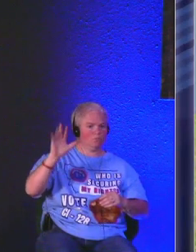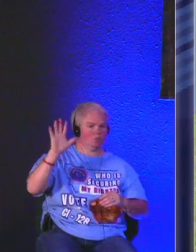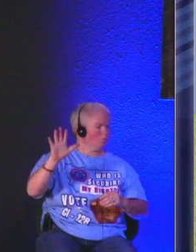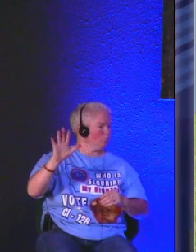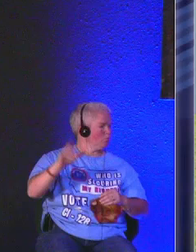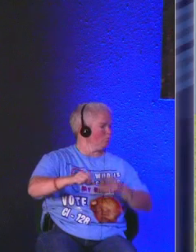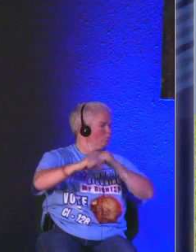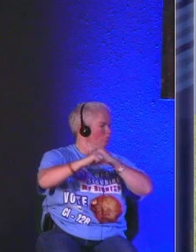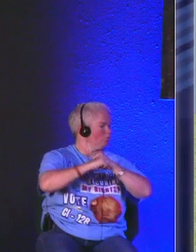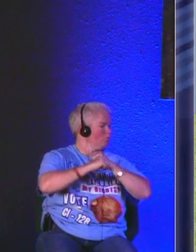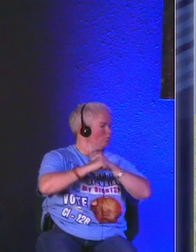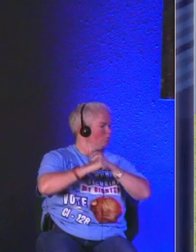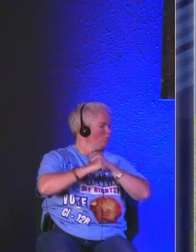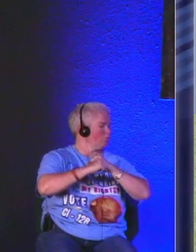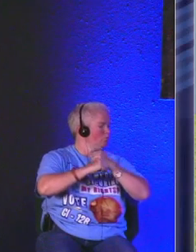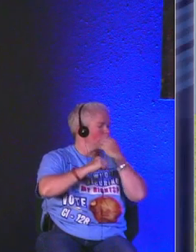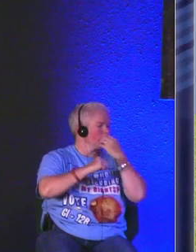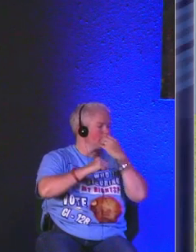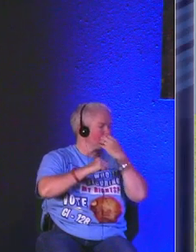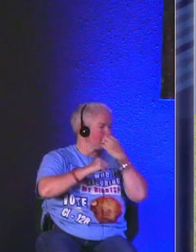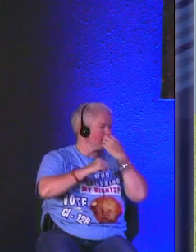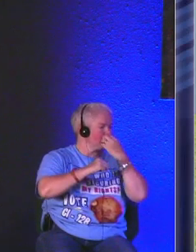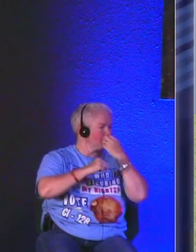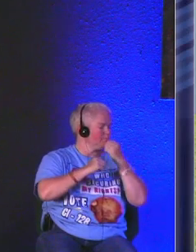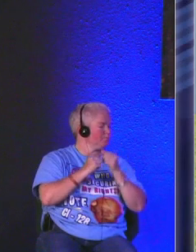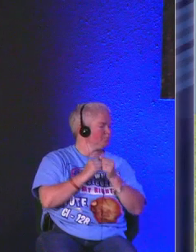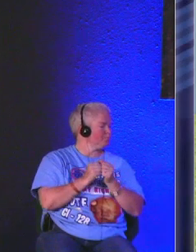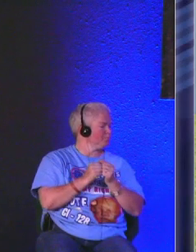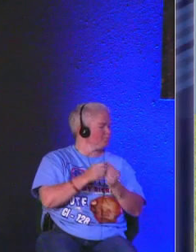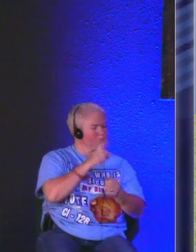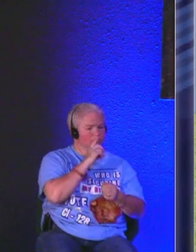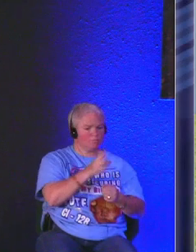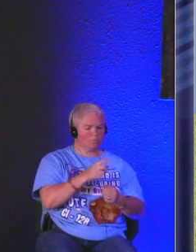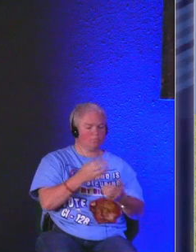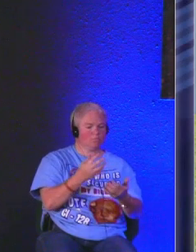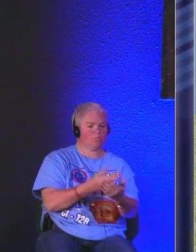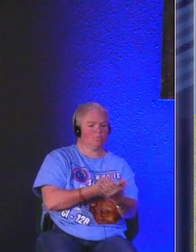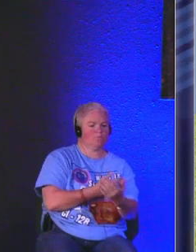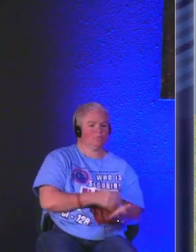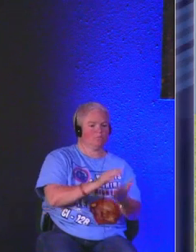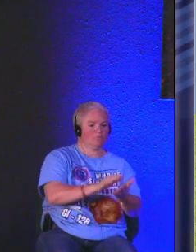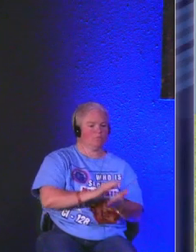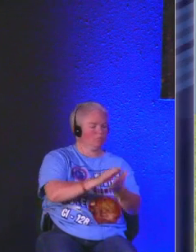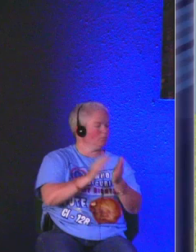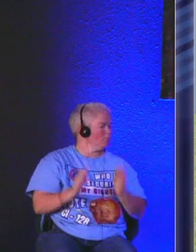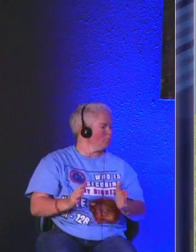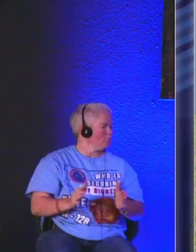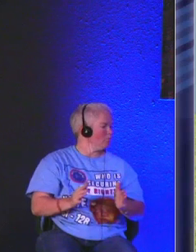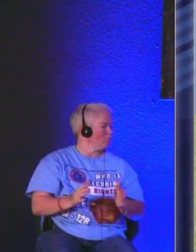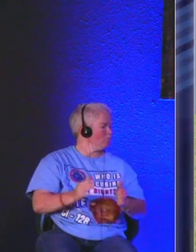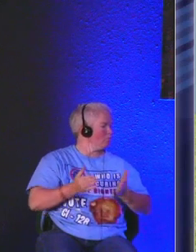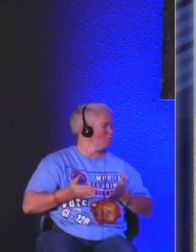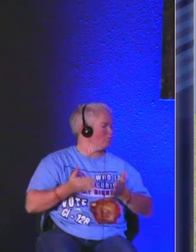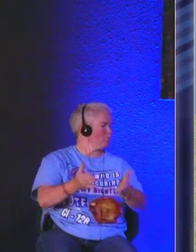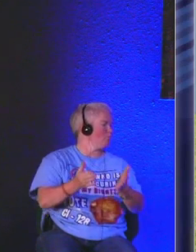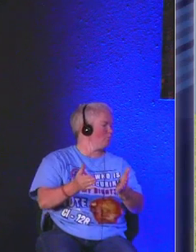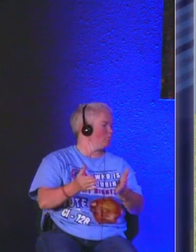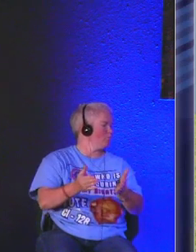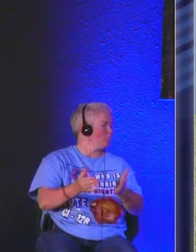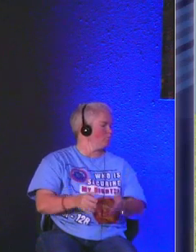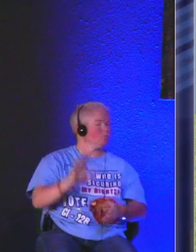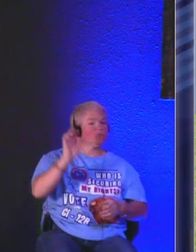protection and the provision provided by the good shepherd and that brings us